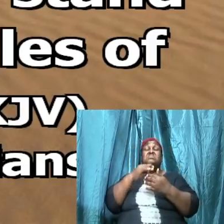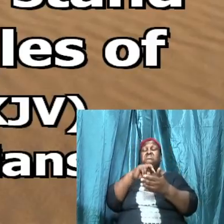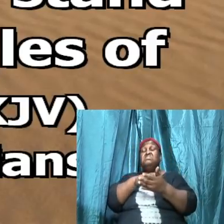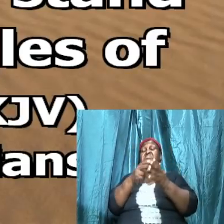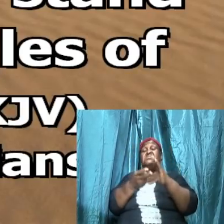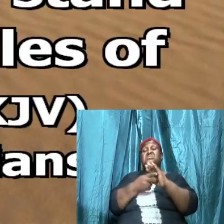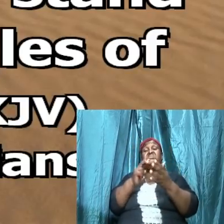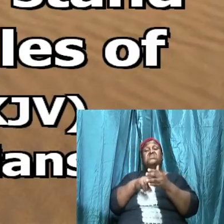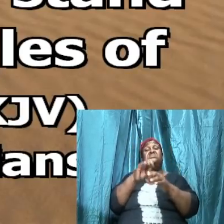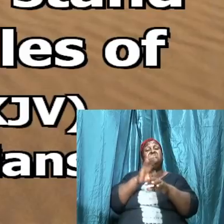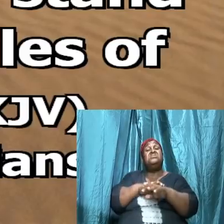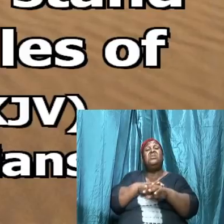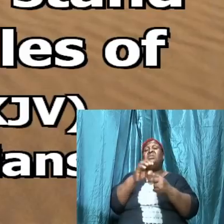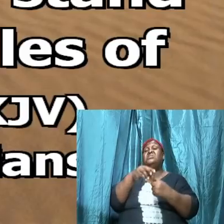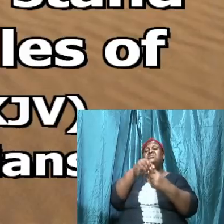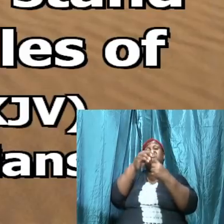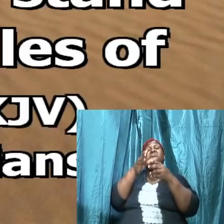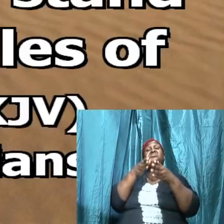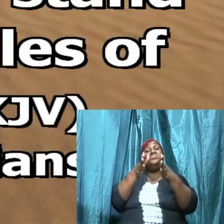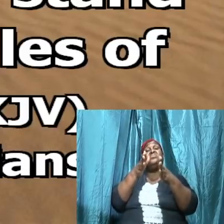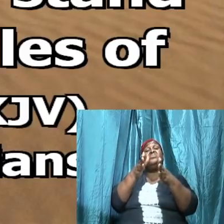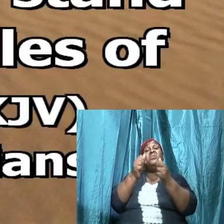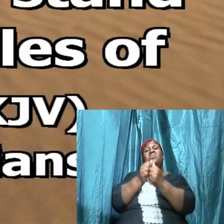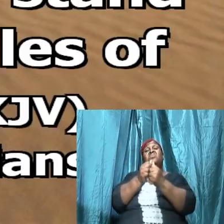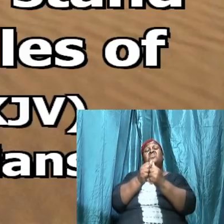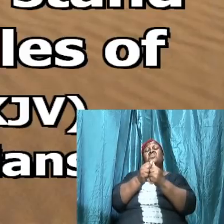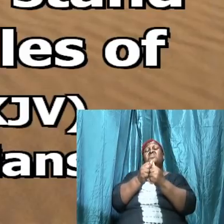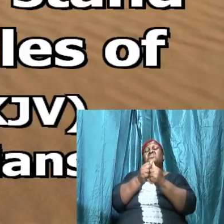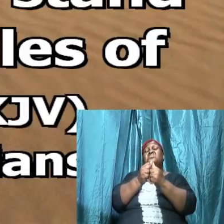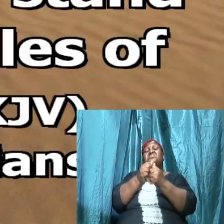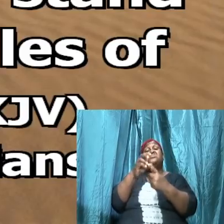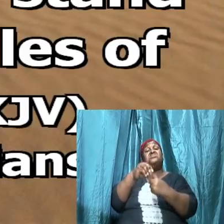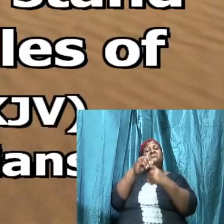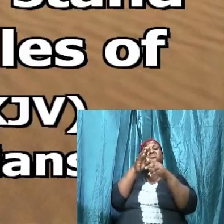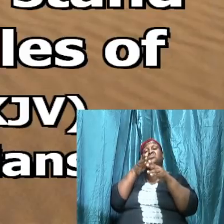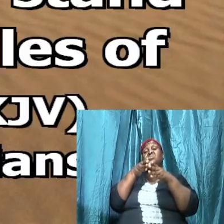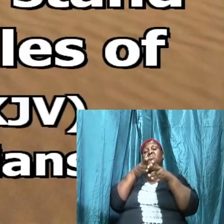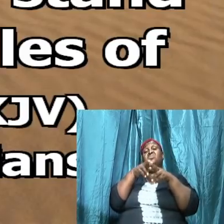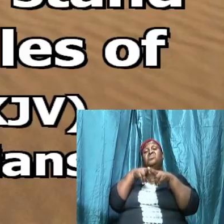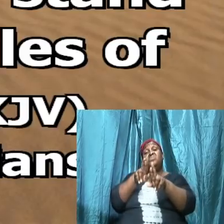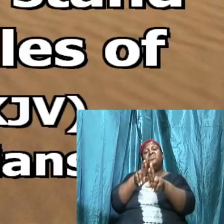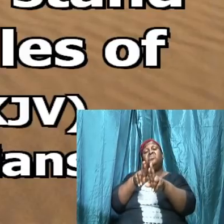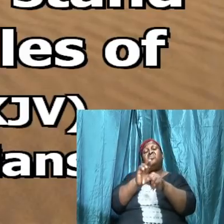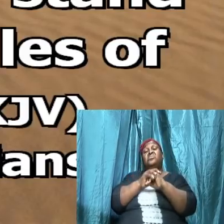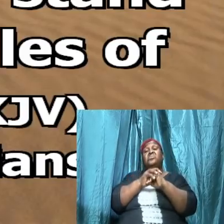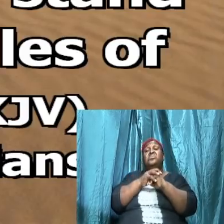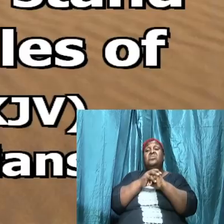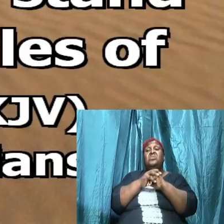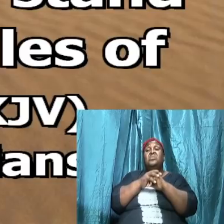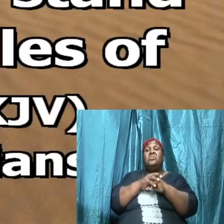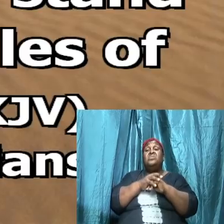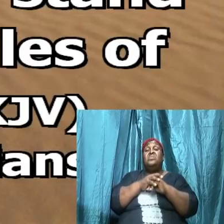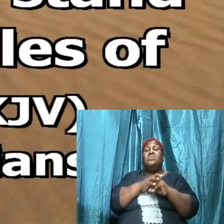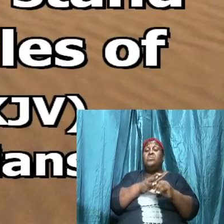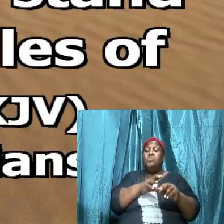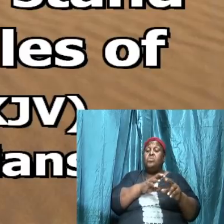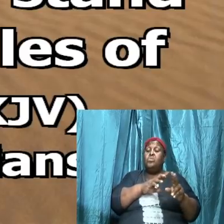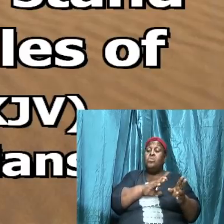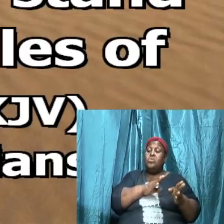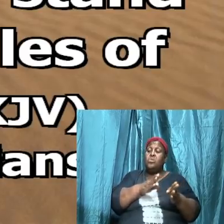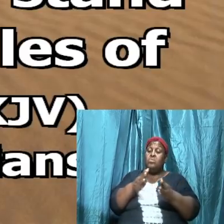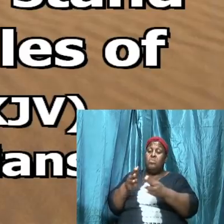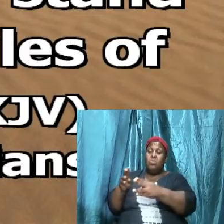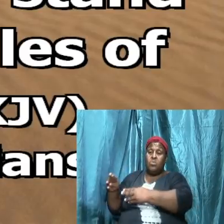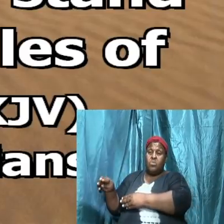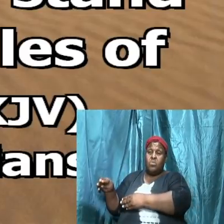on a particular road or with a particular road make note of that then we moved over to